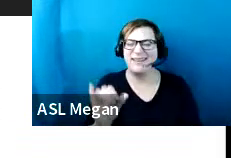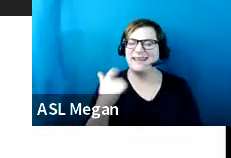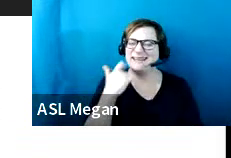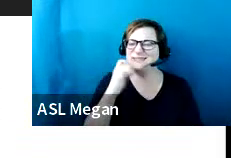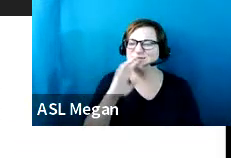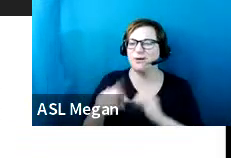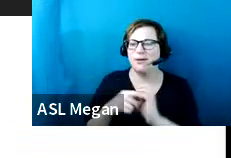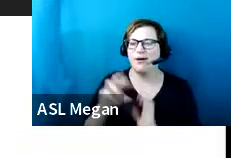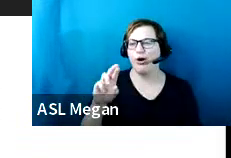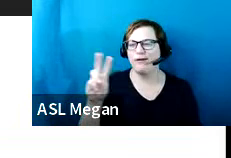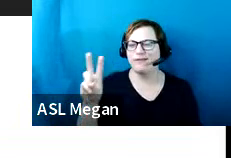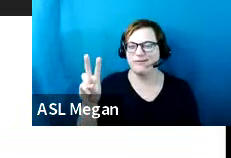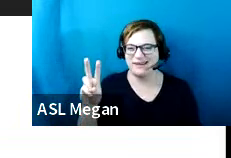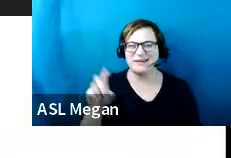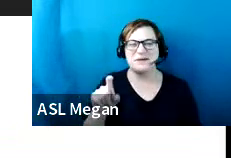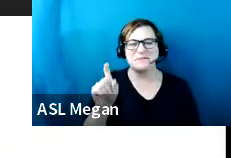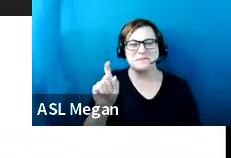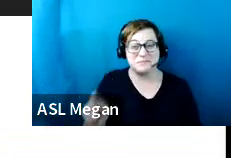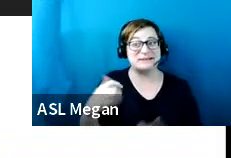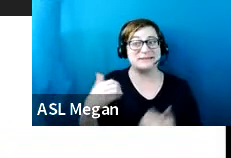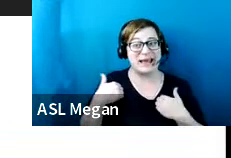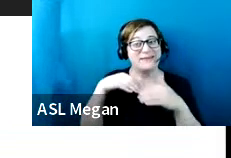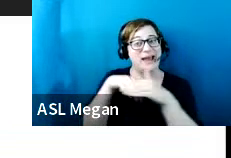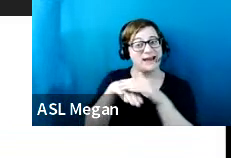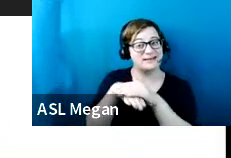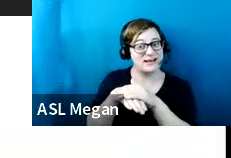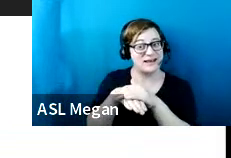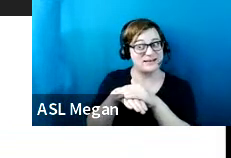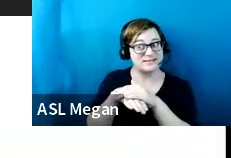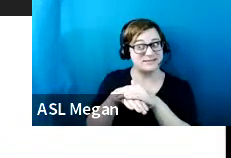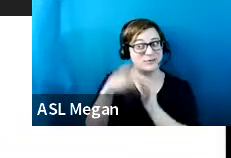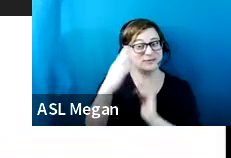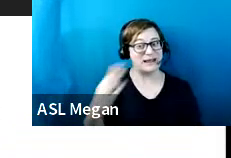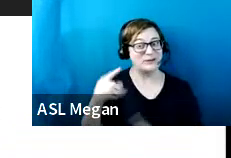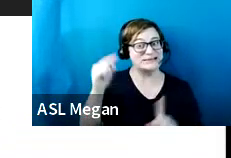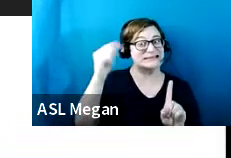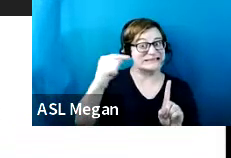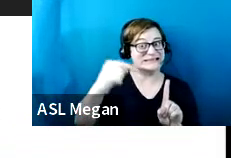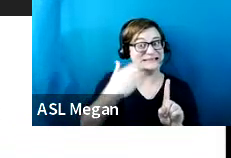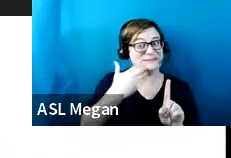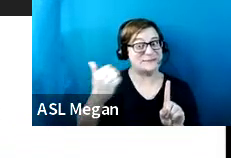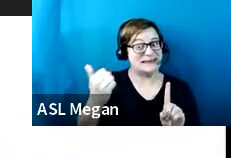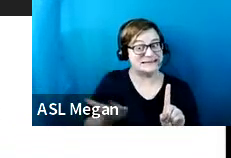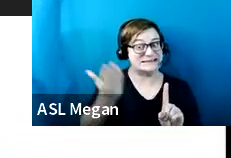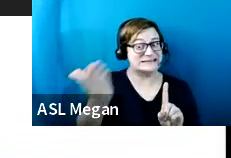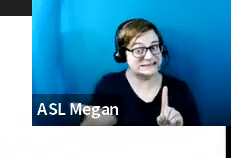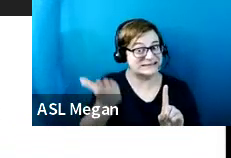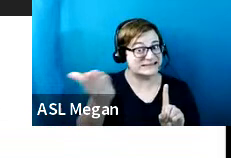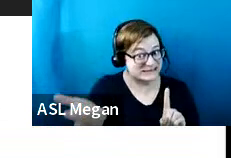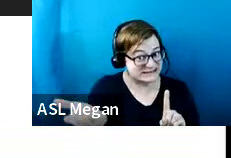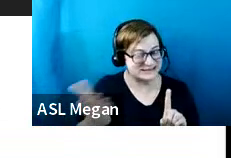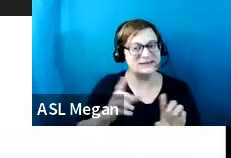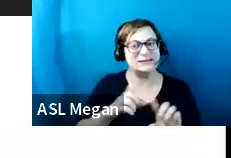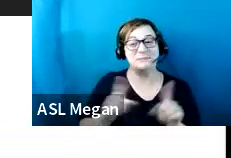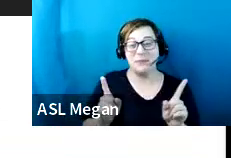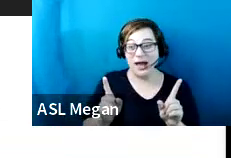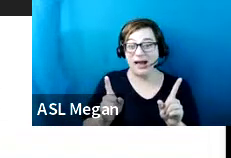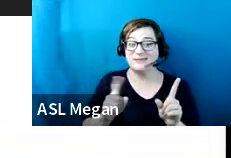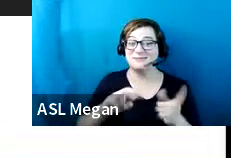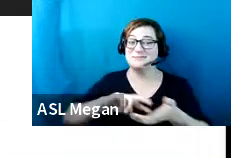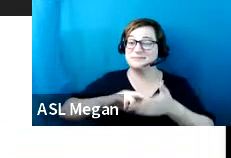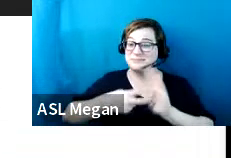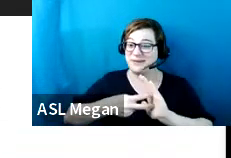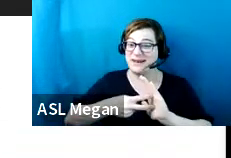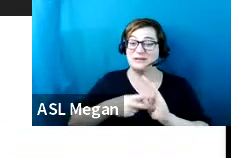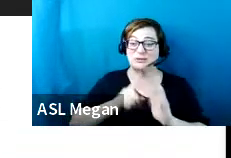RVs, where it has to be accessible. We're telling you this is a good way to do it. But that doesn't. But